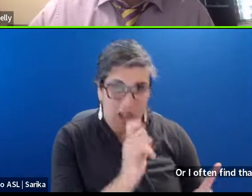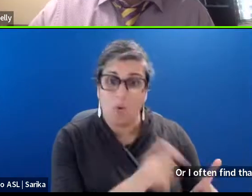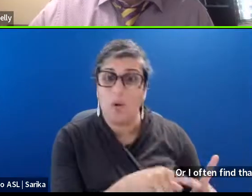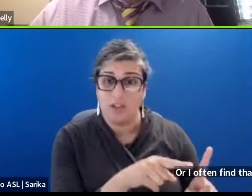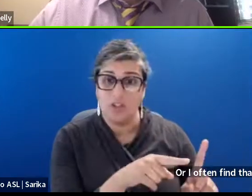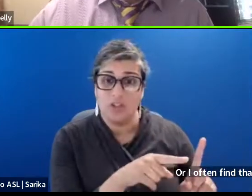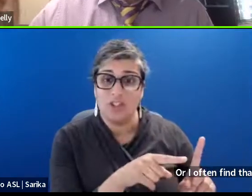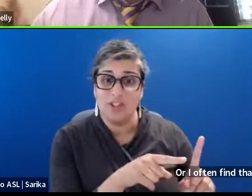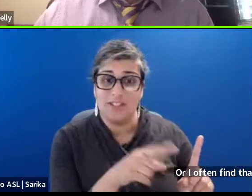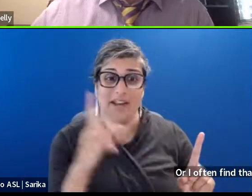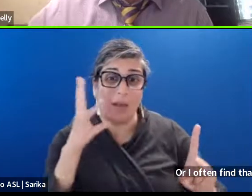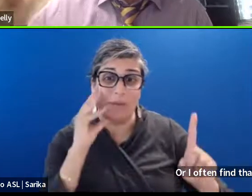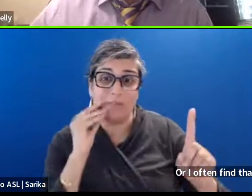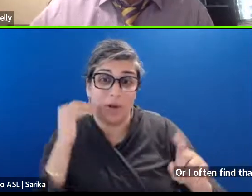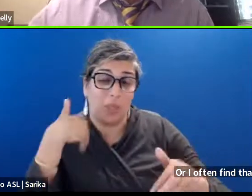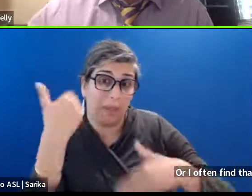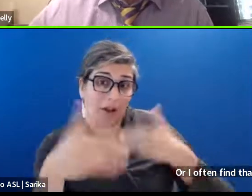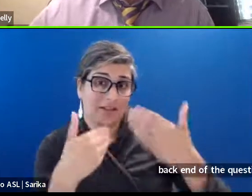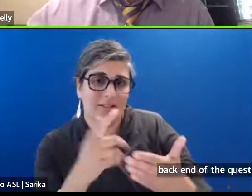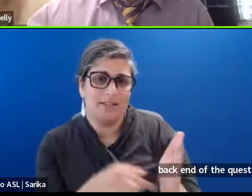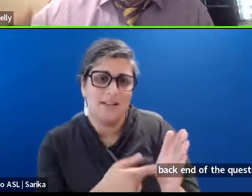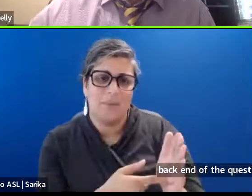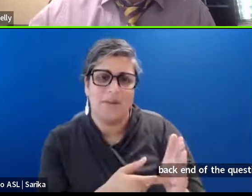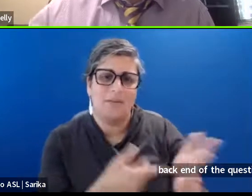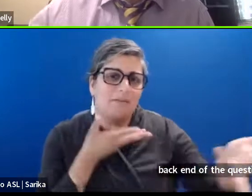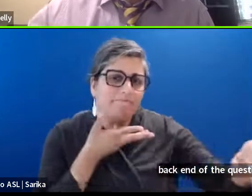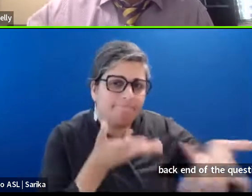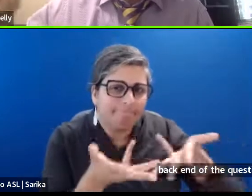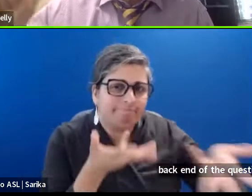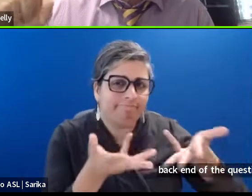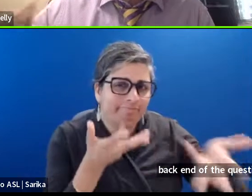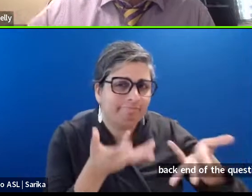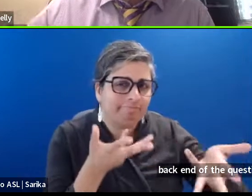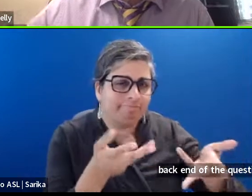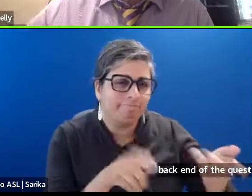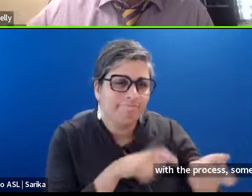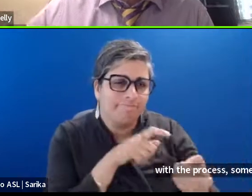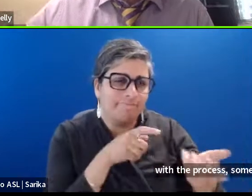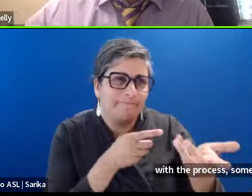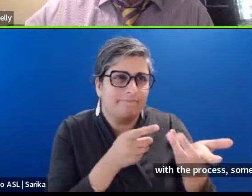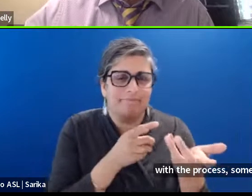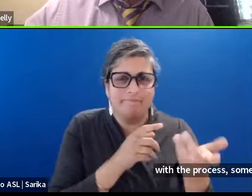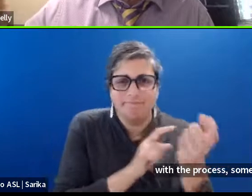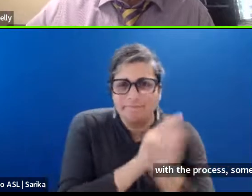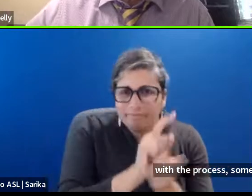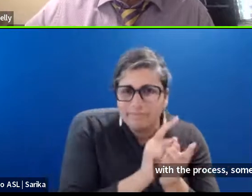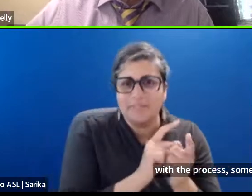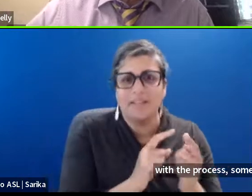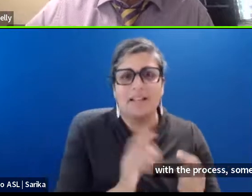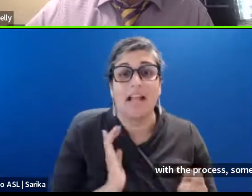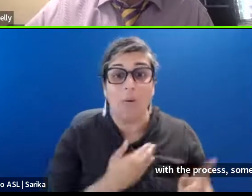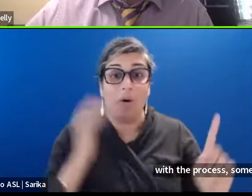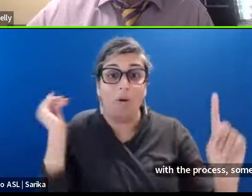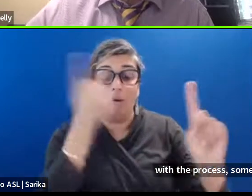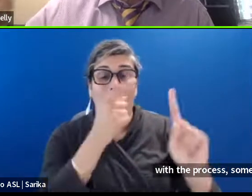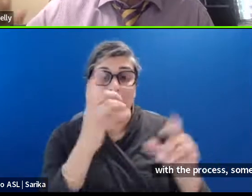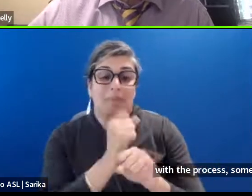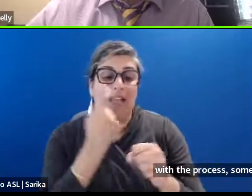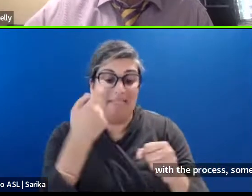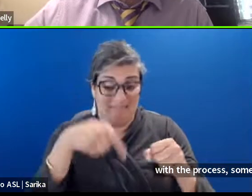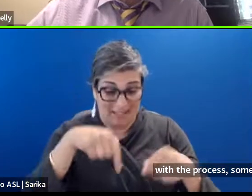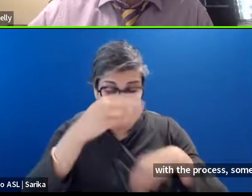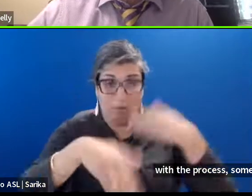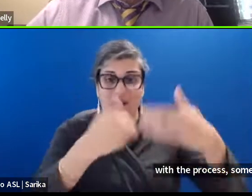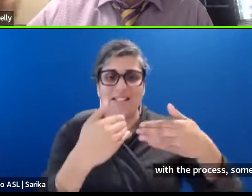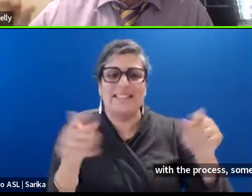with the process, sometimes it's best to engage with us because again, we, our goal is to make this process